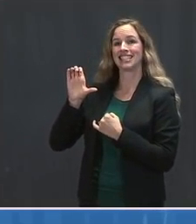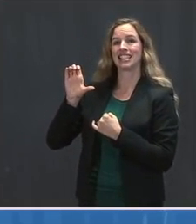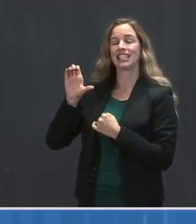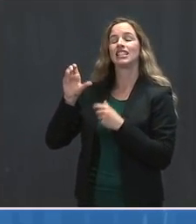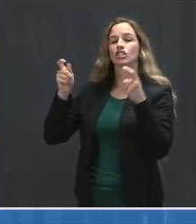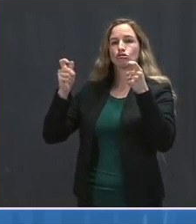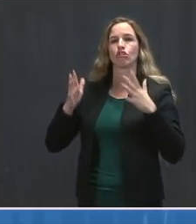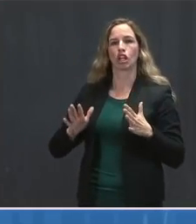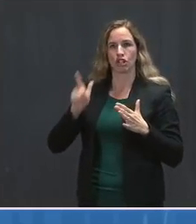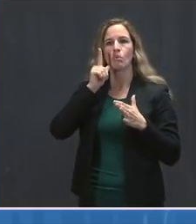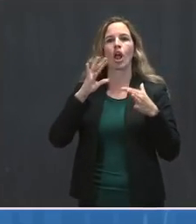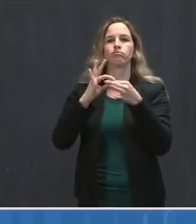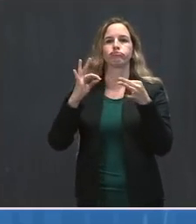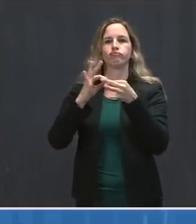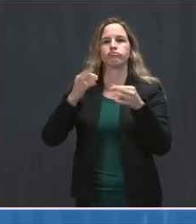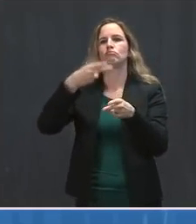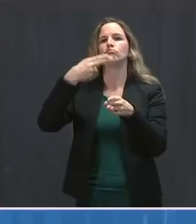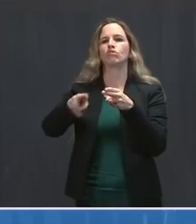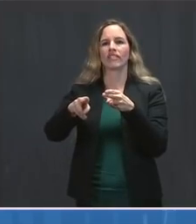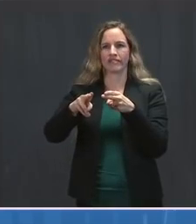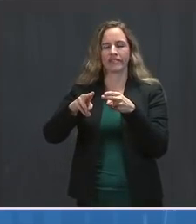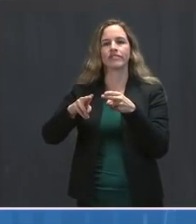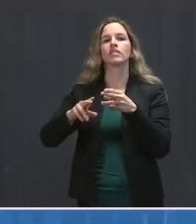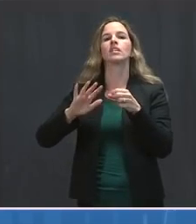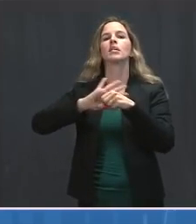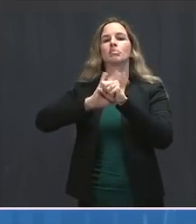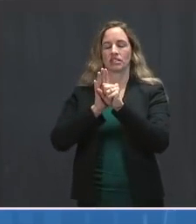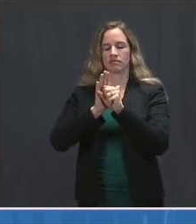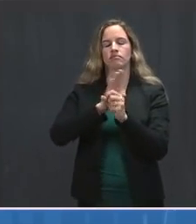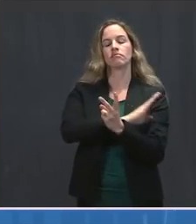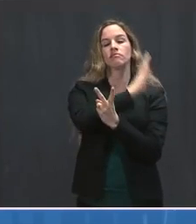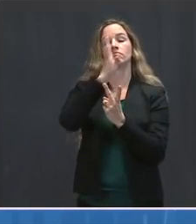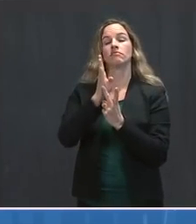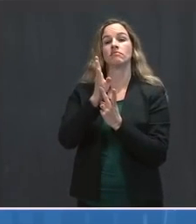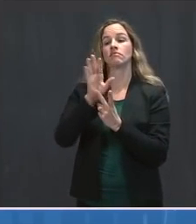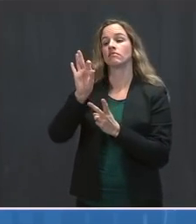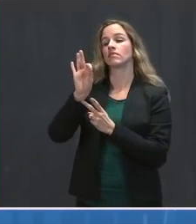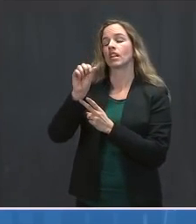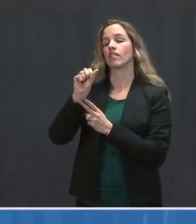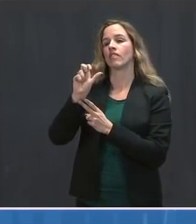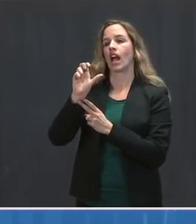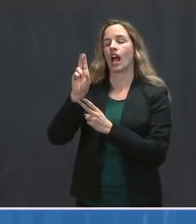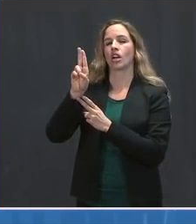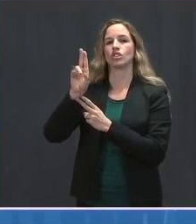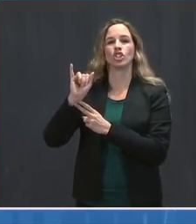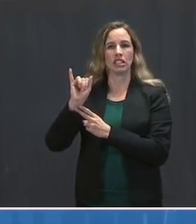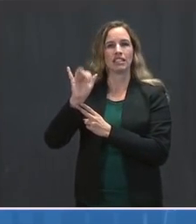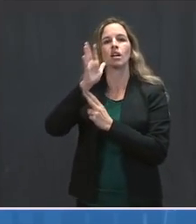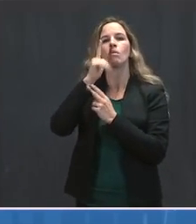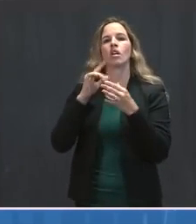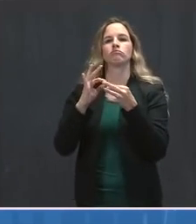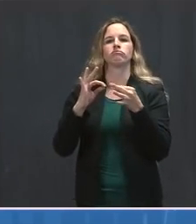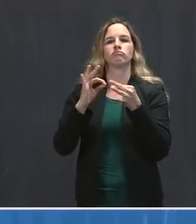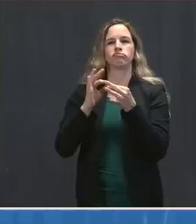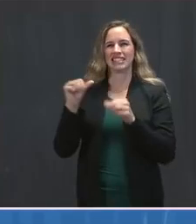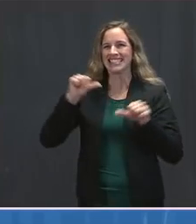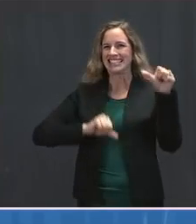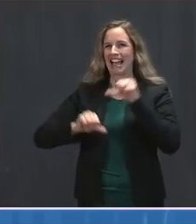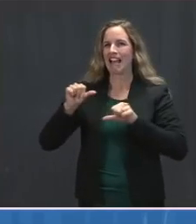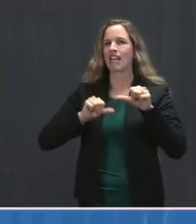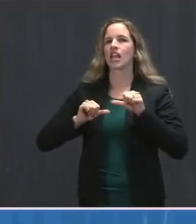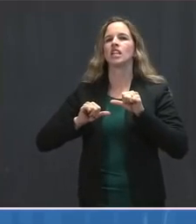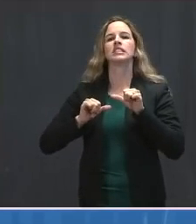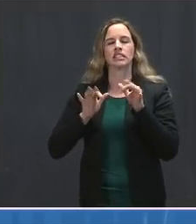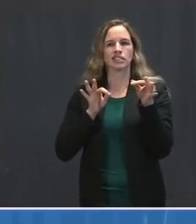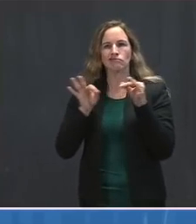report on the state of the pandemic, and then Dr. Fauci will provide some important scientific updates. Then I've invited